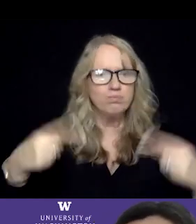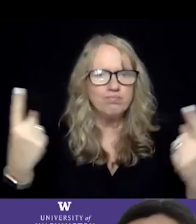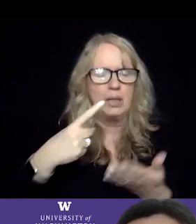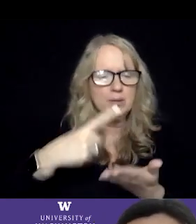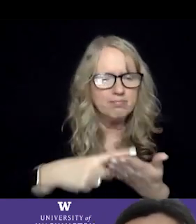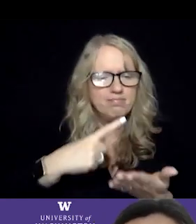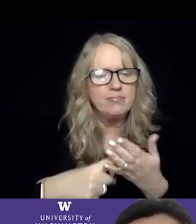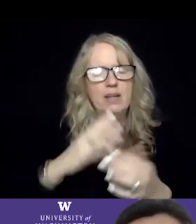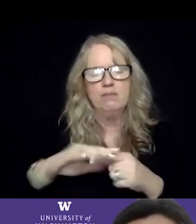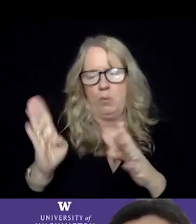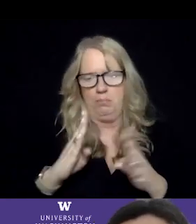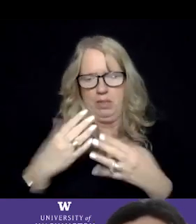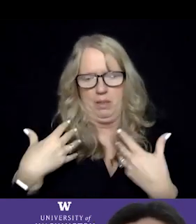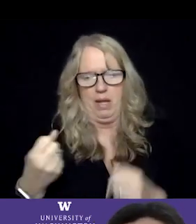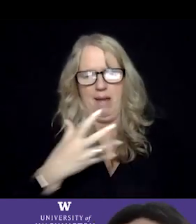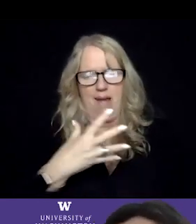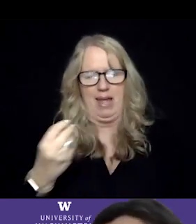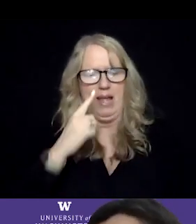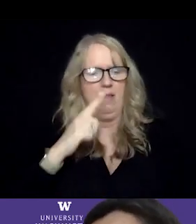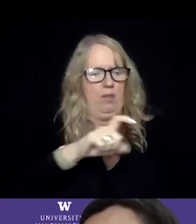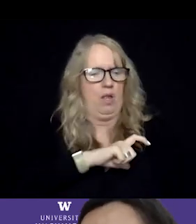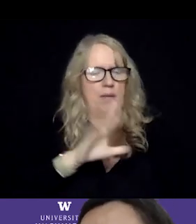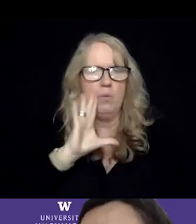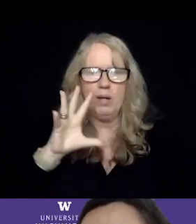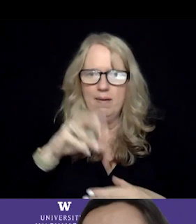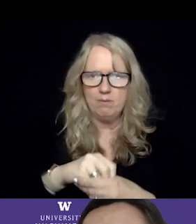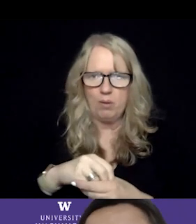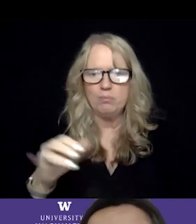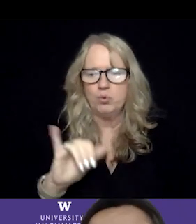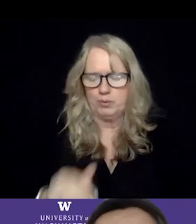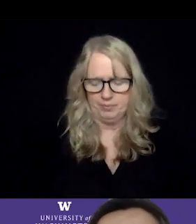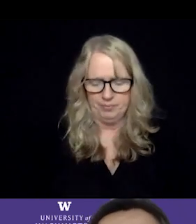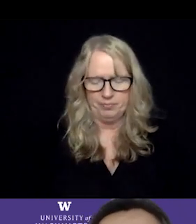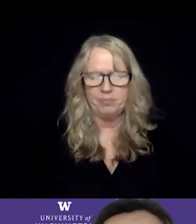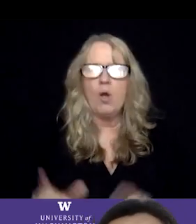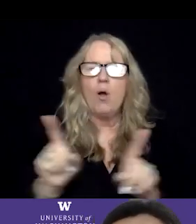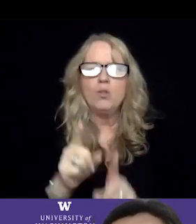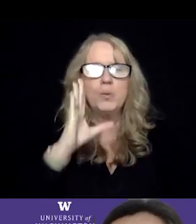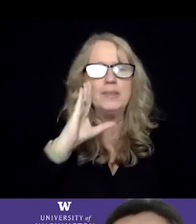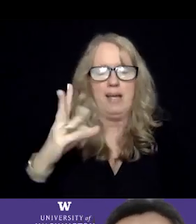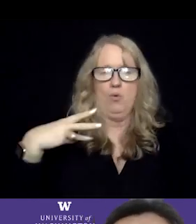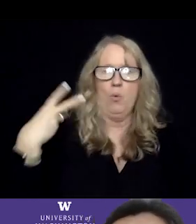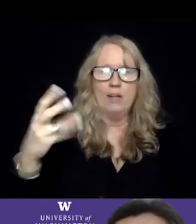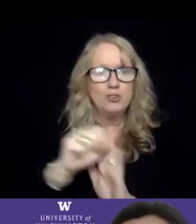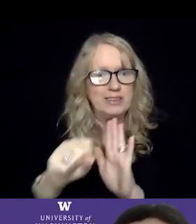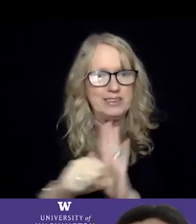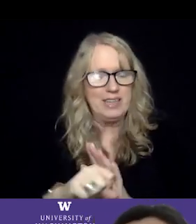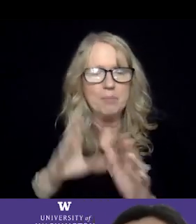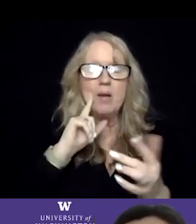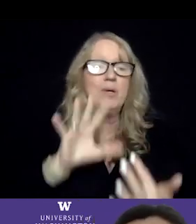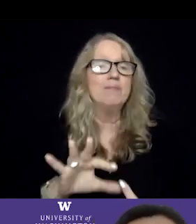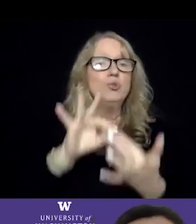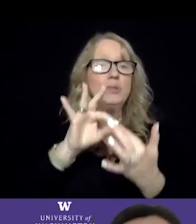behavioral health component. of course, law enforcement is going to be involved there. I would also say in Washington state, we have very unique